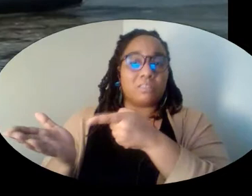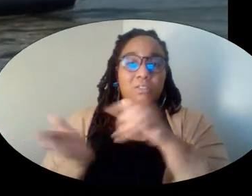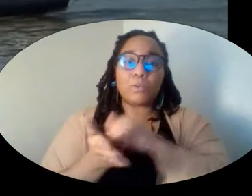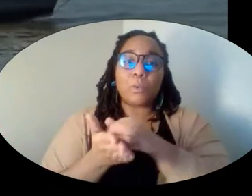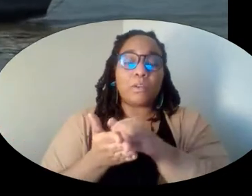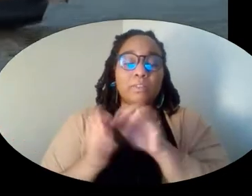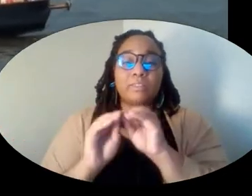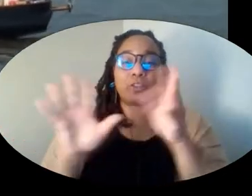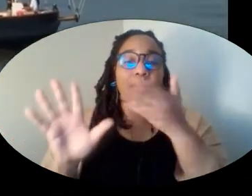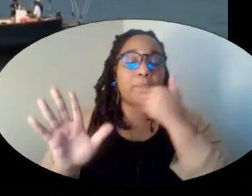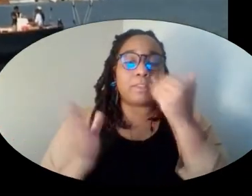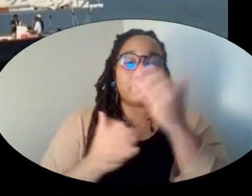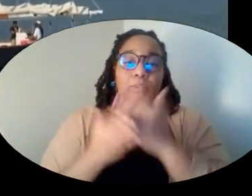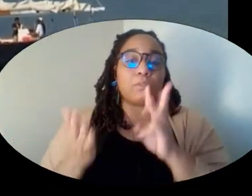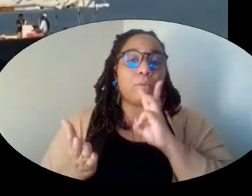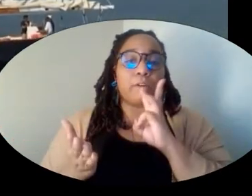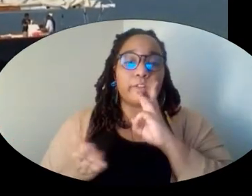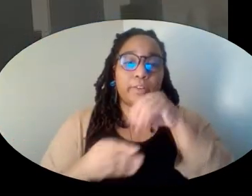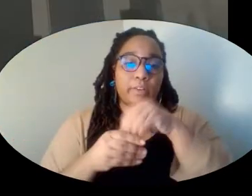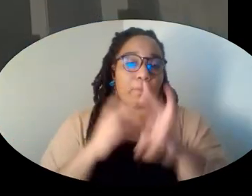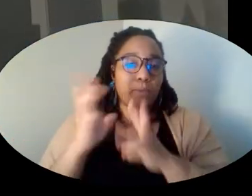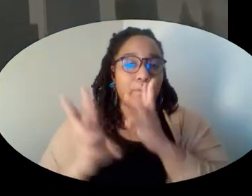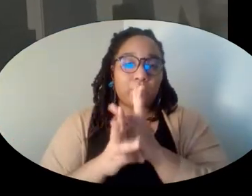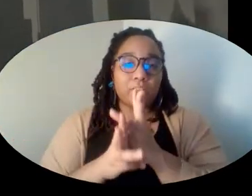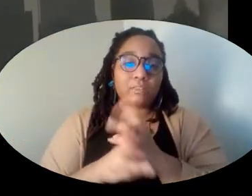York Harbor is clearly one of the best pieces of water in the world.